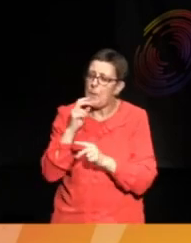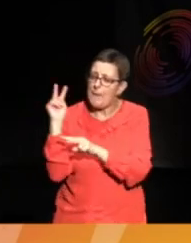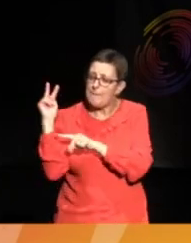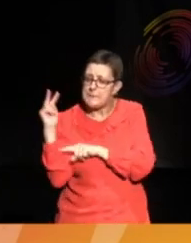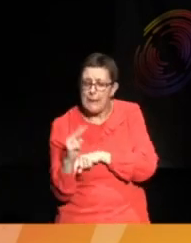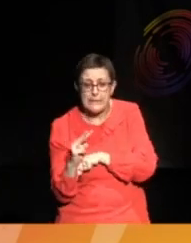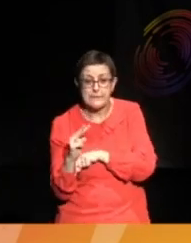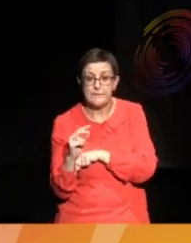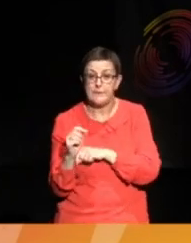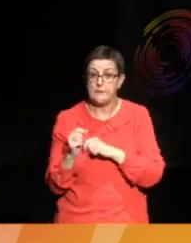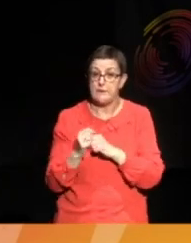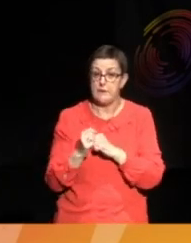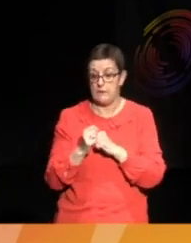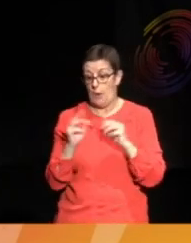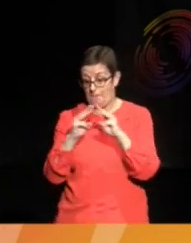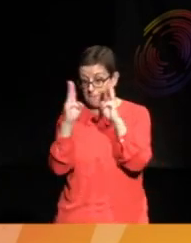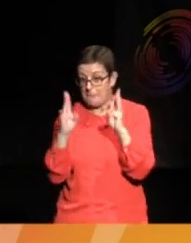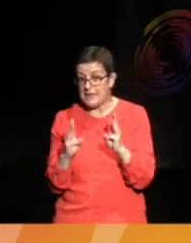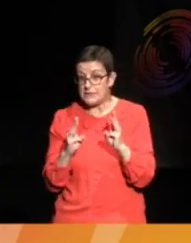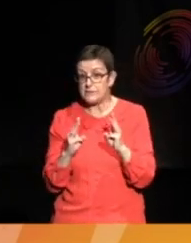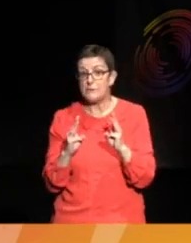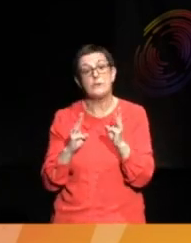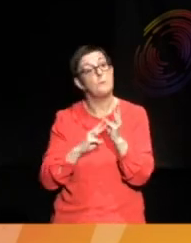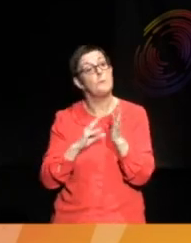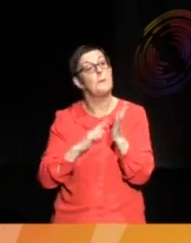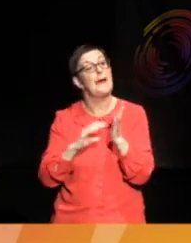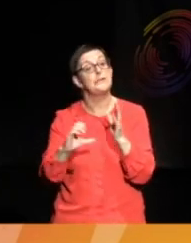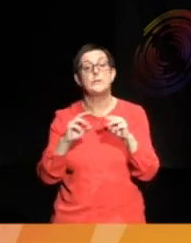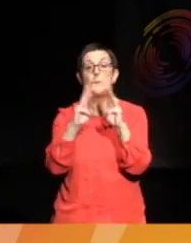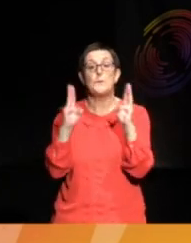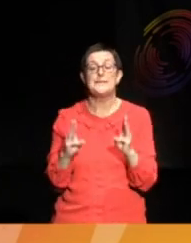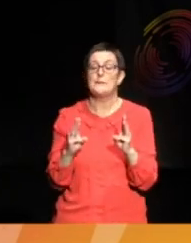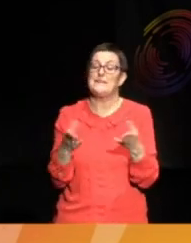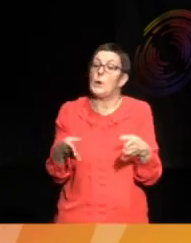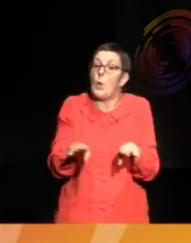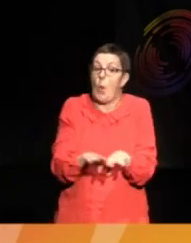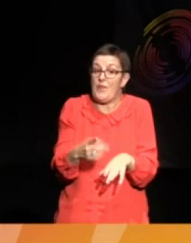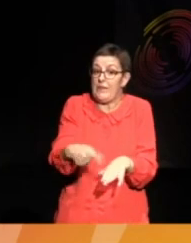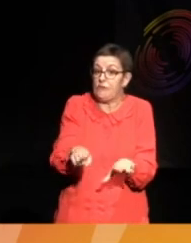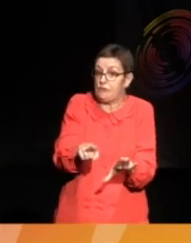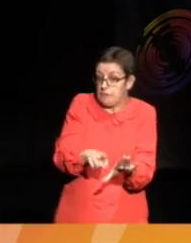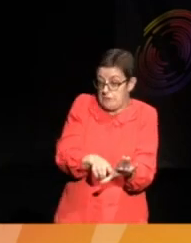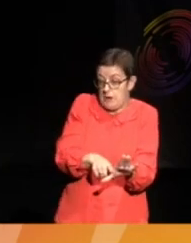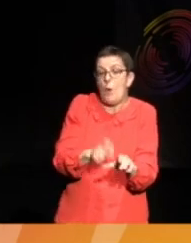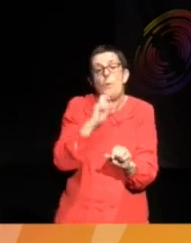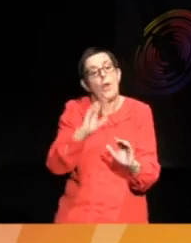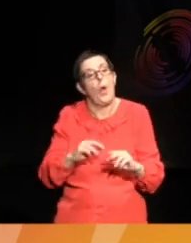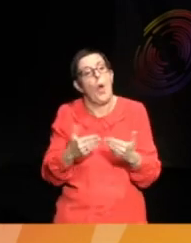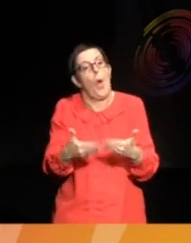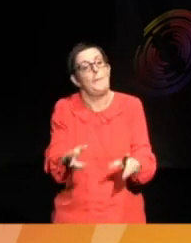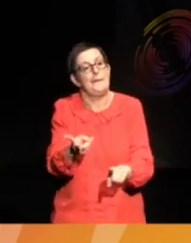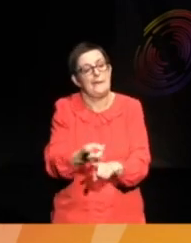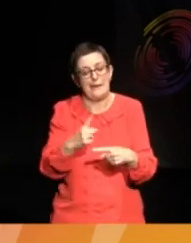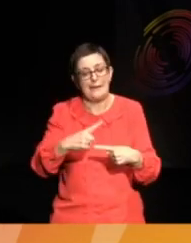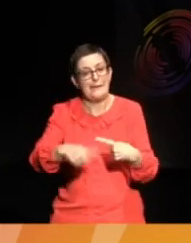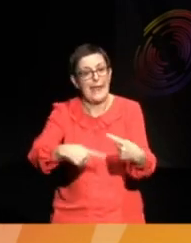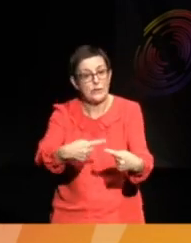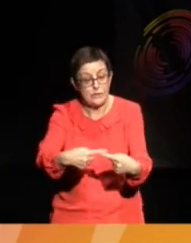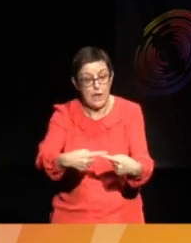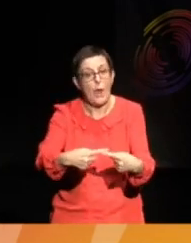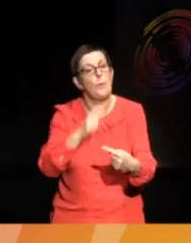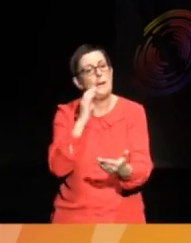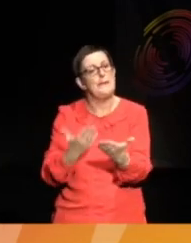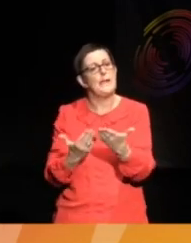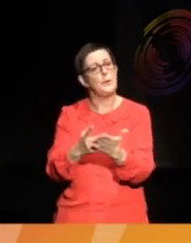closed at the moment. We'll reopen next year. There will be a whole display, in partnership with those Aboriginal communities, about